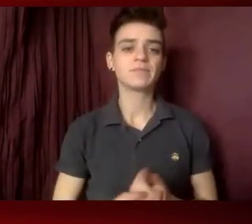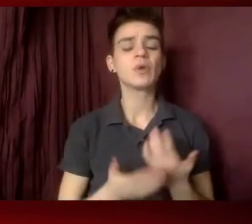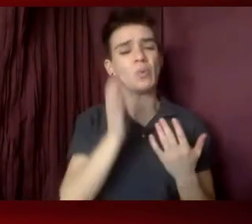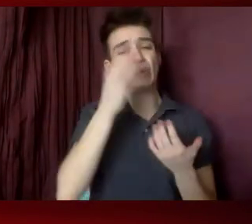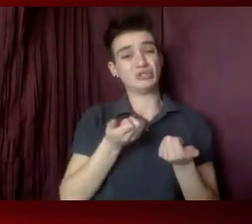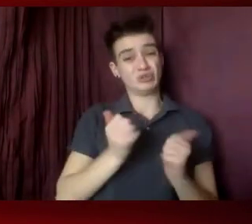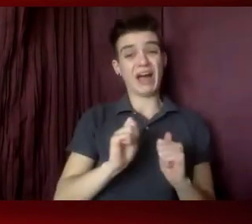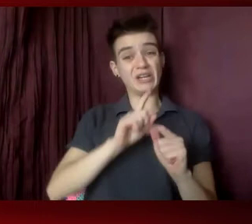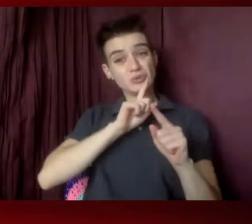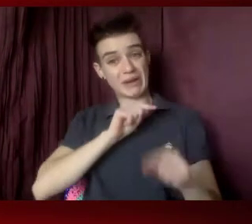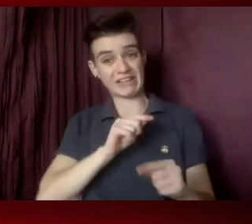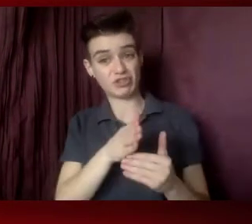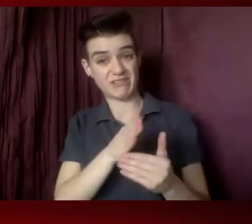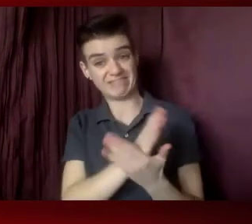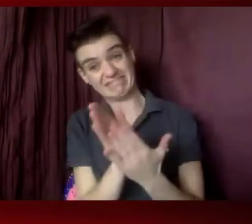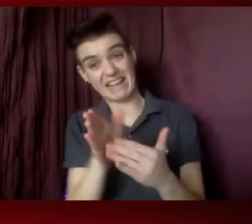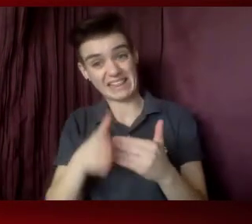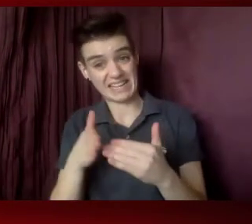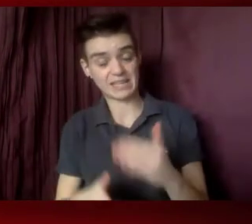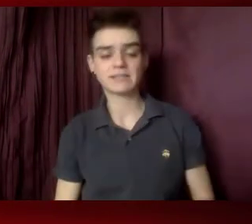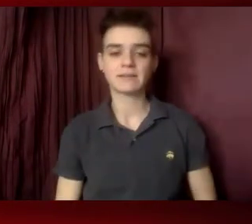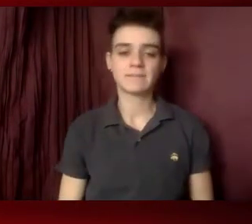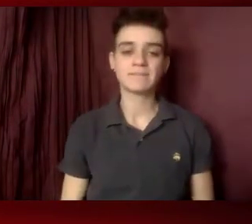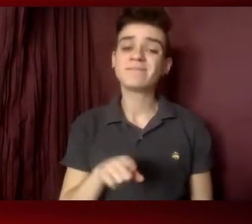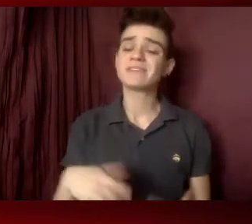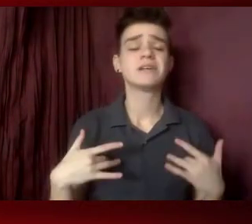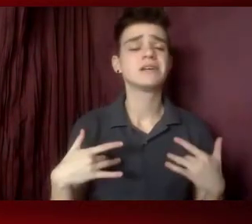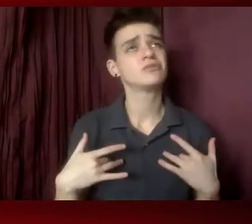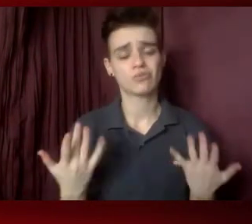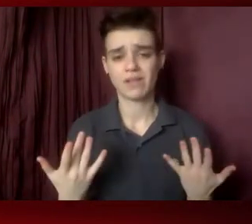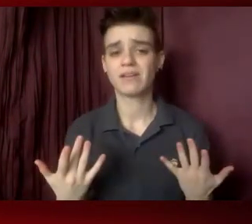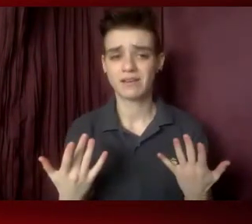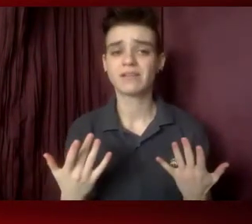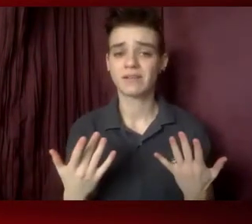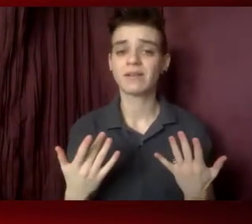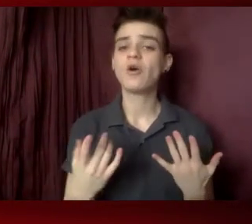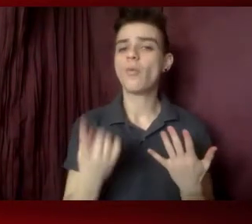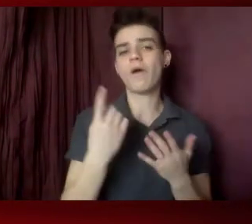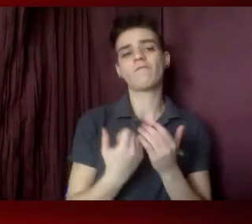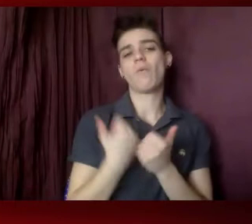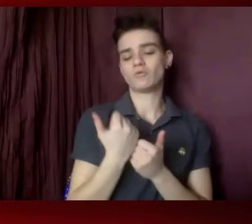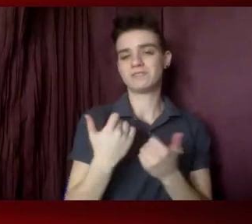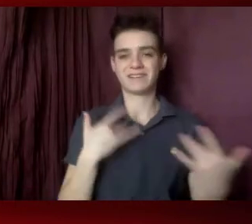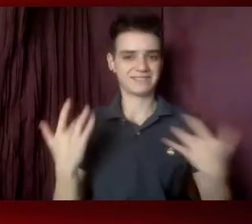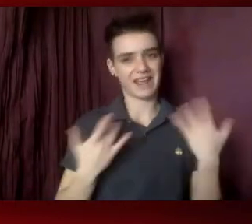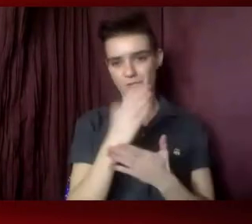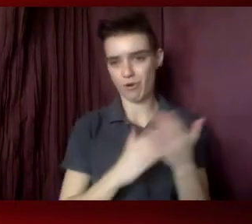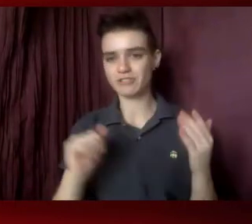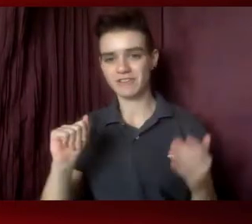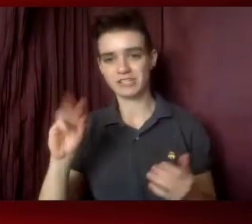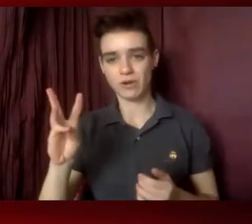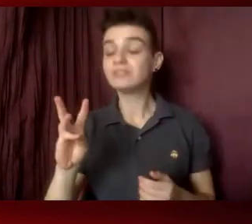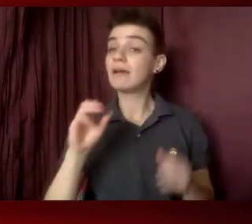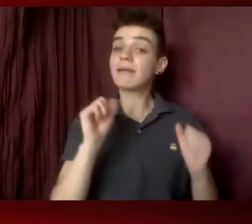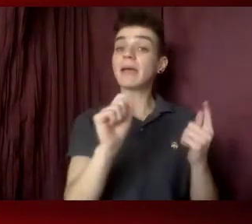your questions at the end. But this is really exciting. One of the most exciting parts of AIDS Watch is not only meeting your